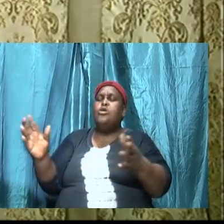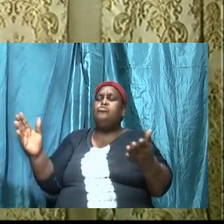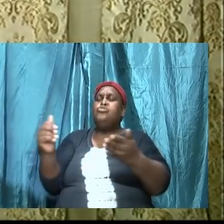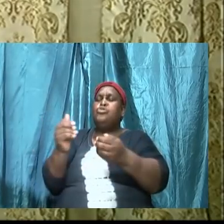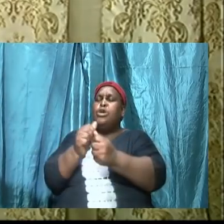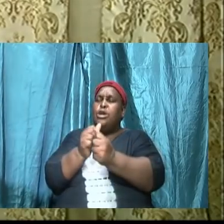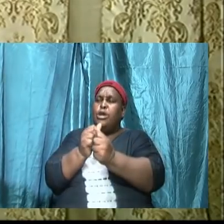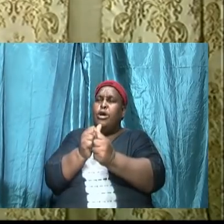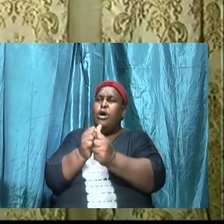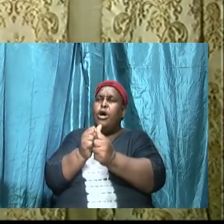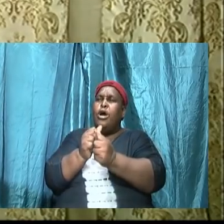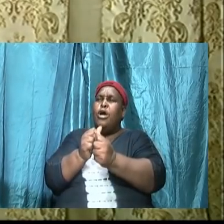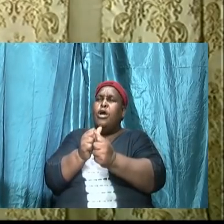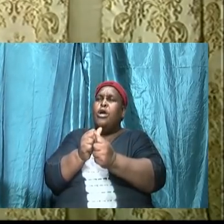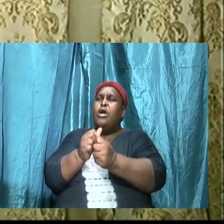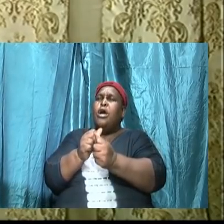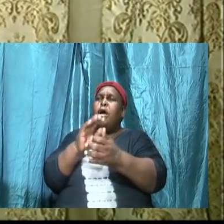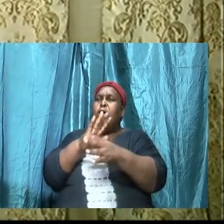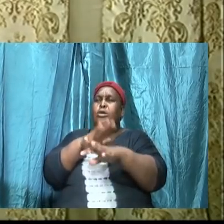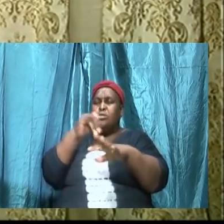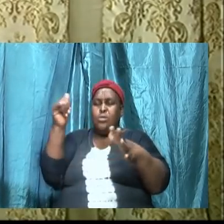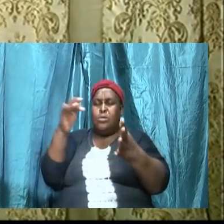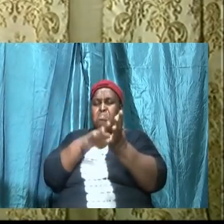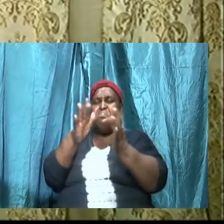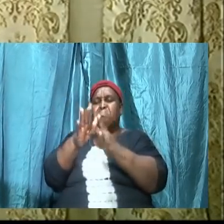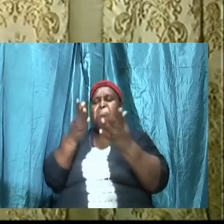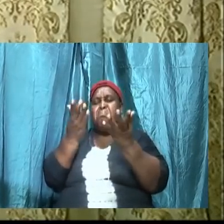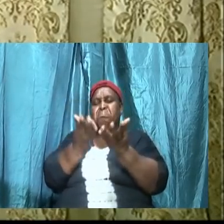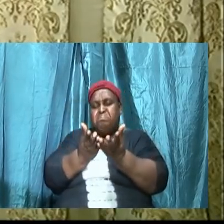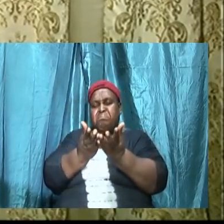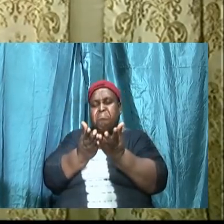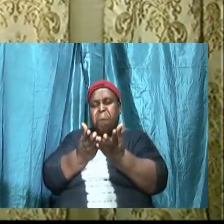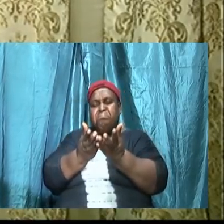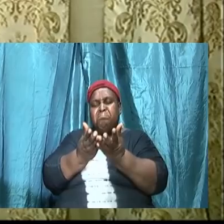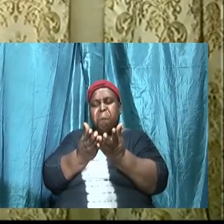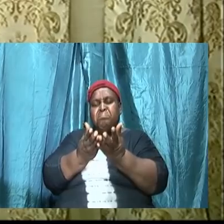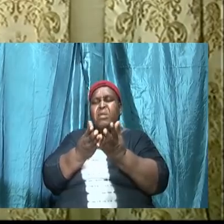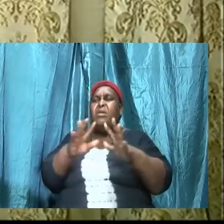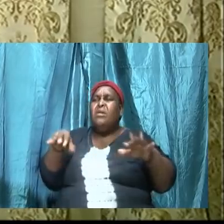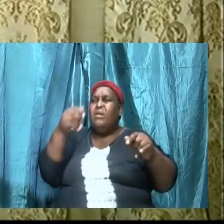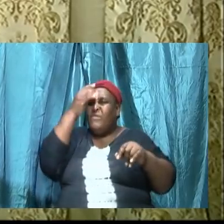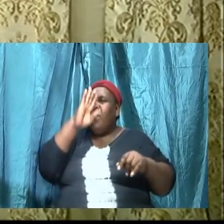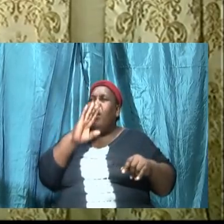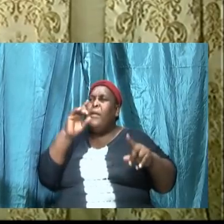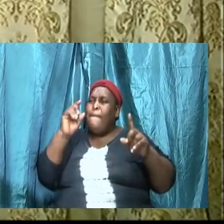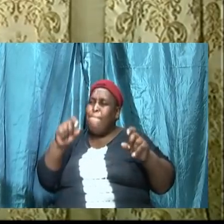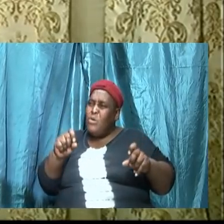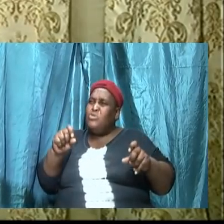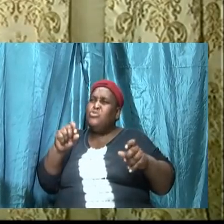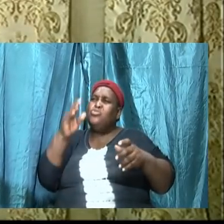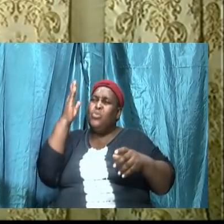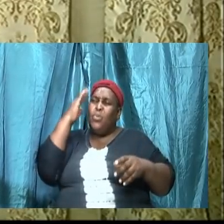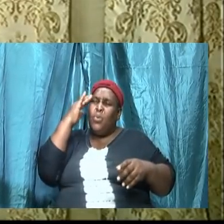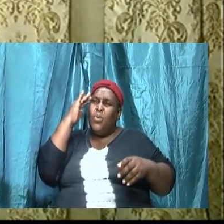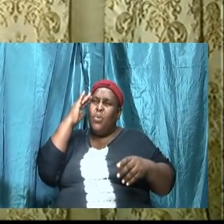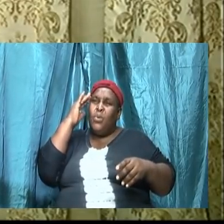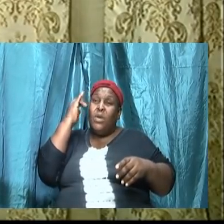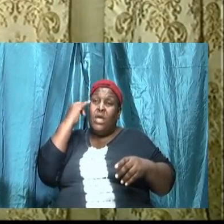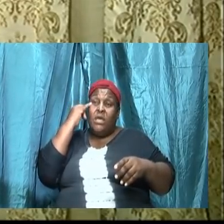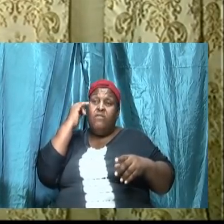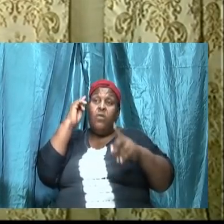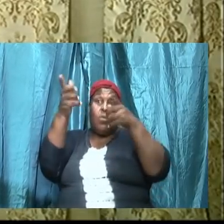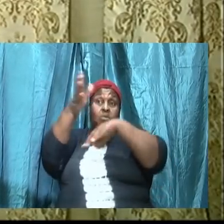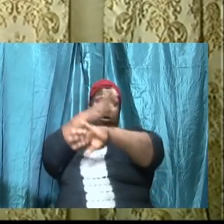seriously. that if we are going to make it, there must be fellowship which is